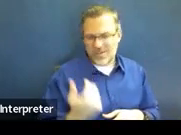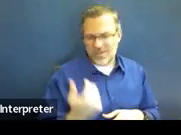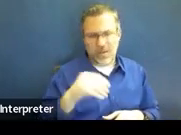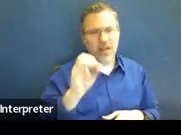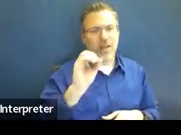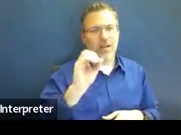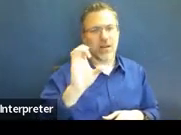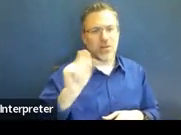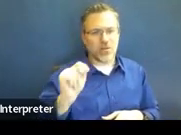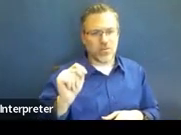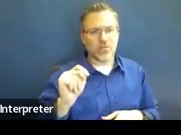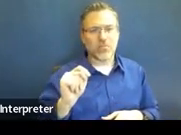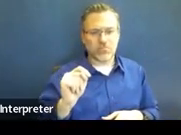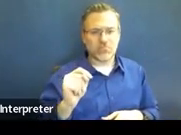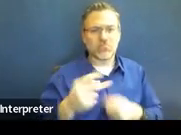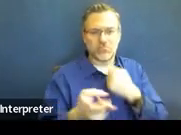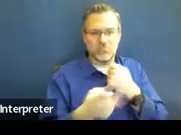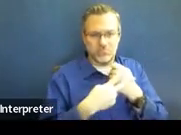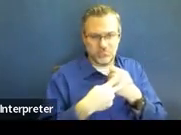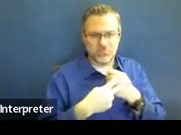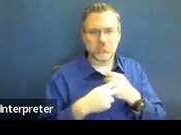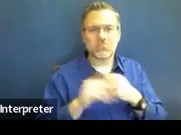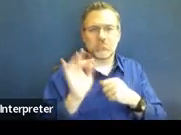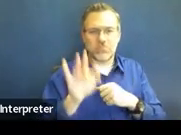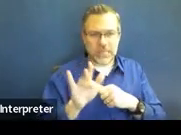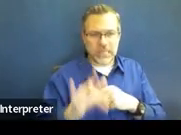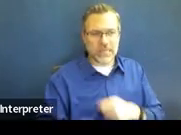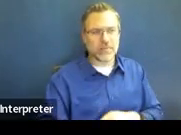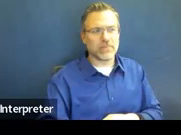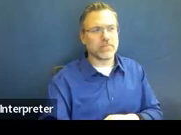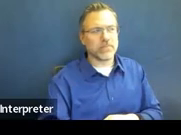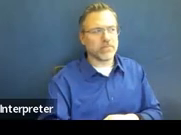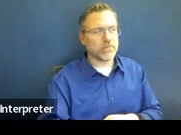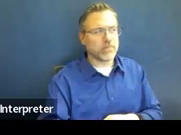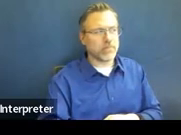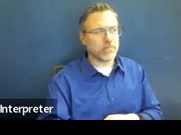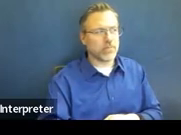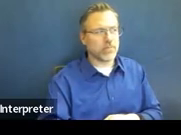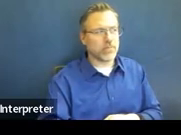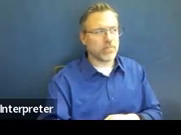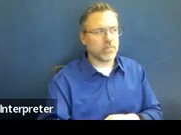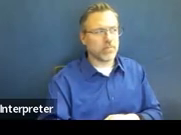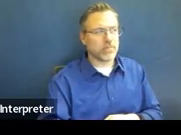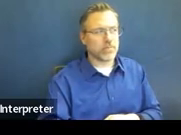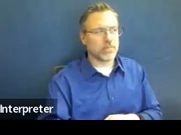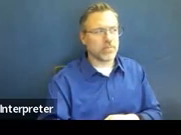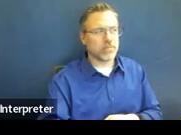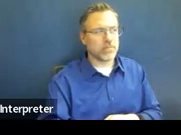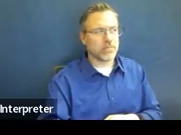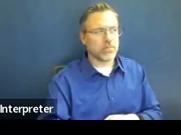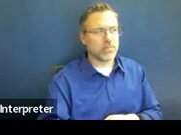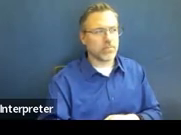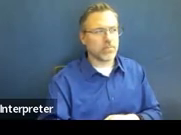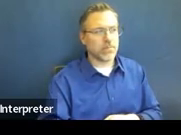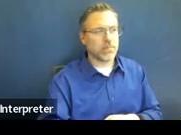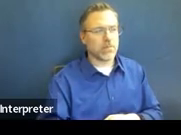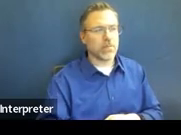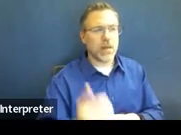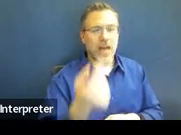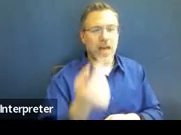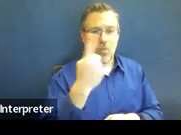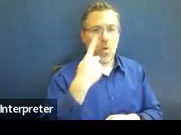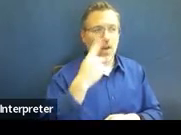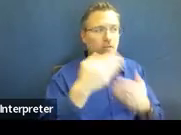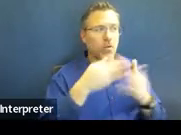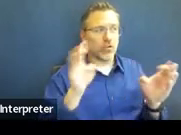will take you to that recording. And then we have one coming up in April around special ed law for general ed teachers. And then we